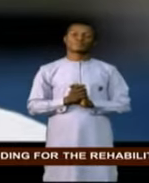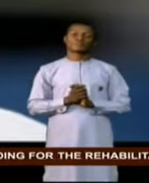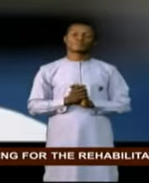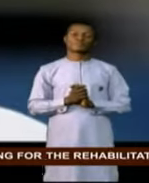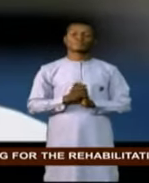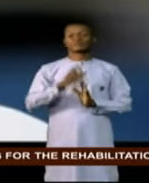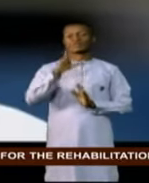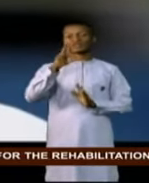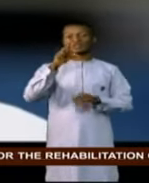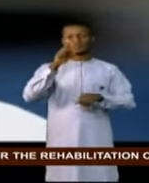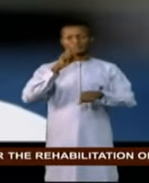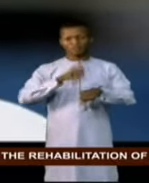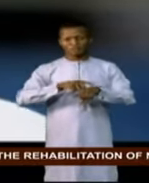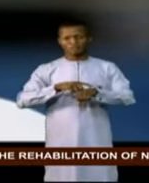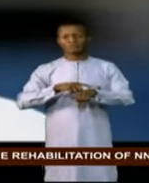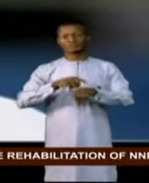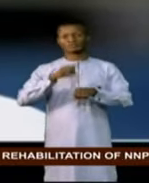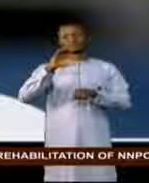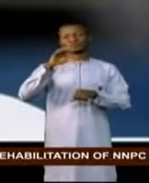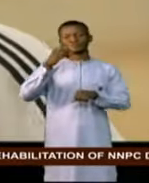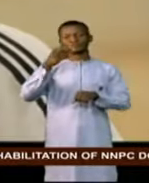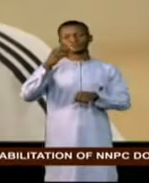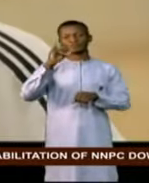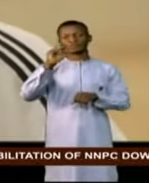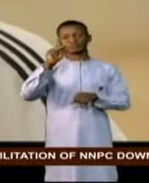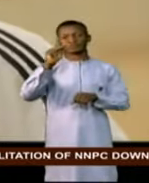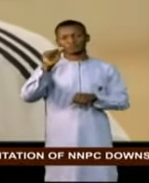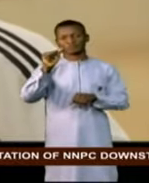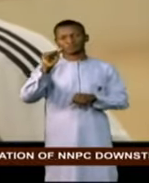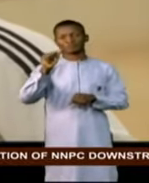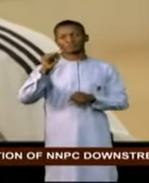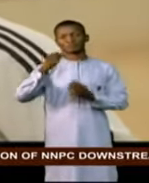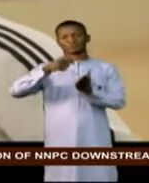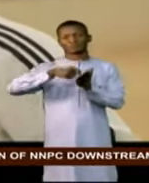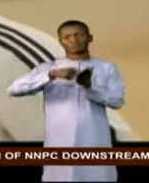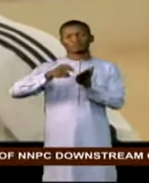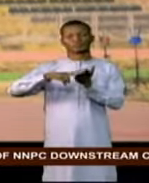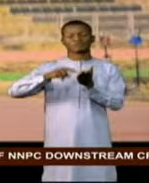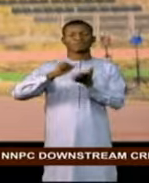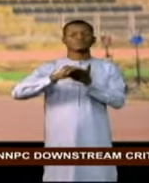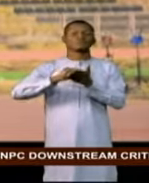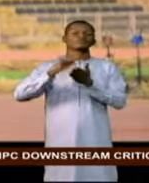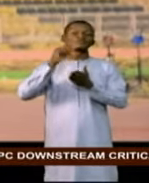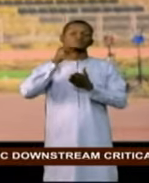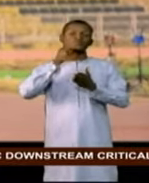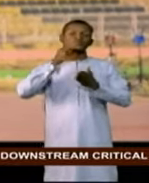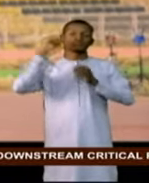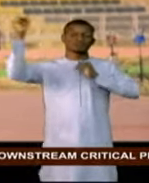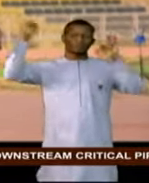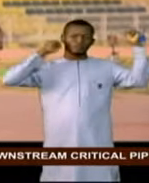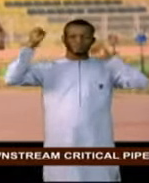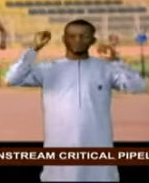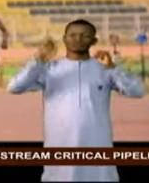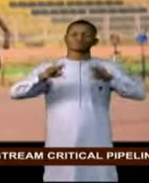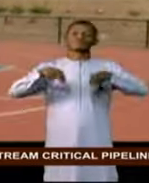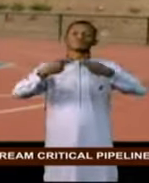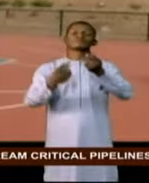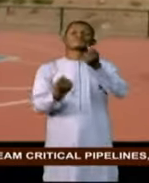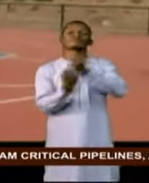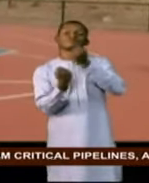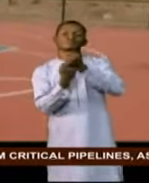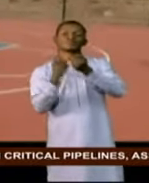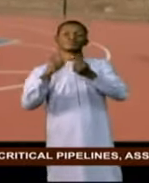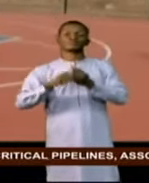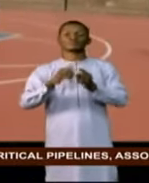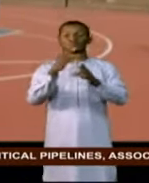Three-time Olympian, Chika Chukumereje, size. Nigerian athletes must be given the needed support for them to deliver medals at the